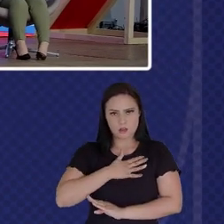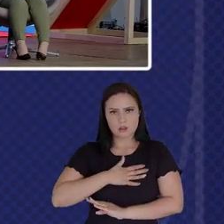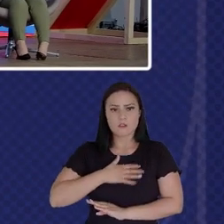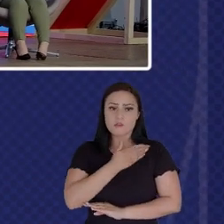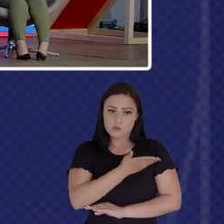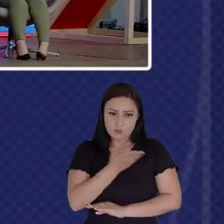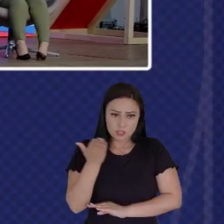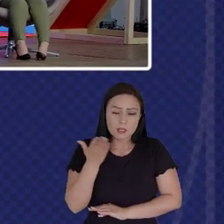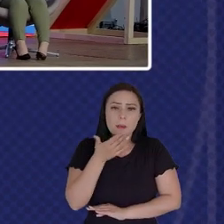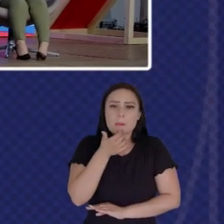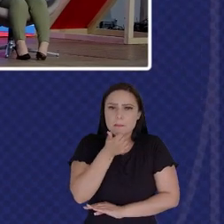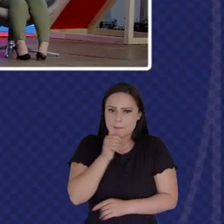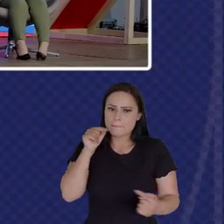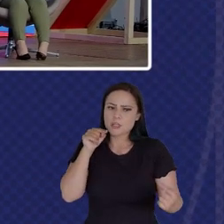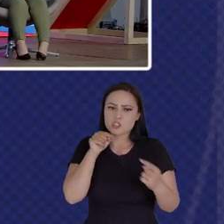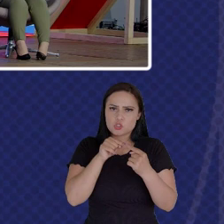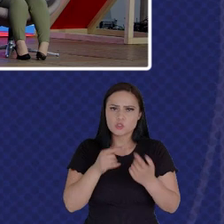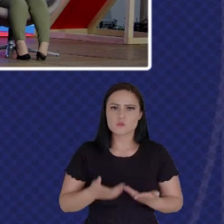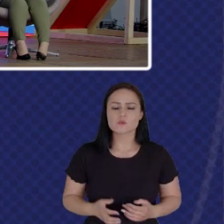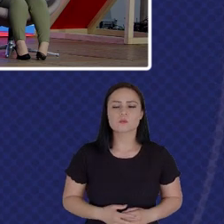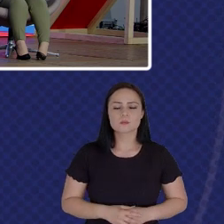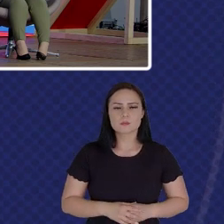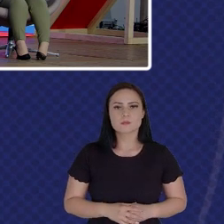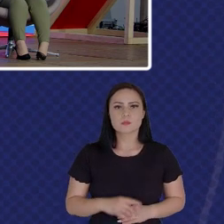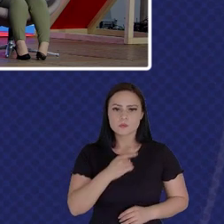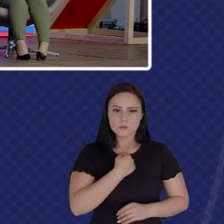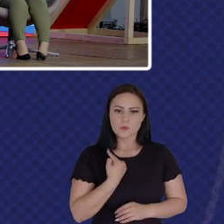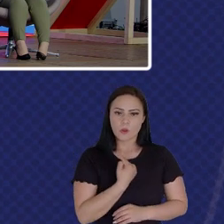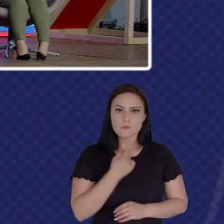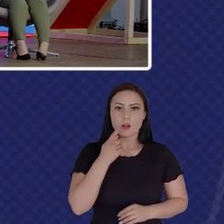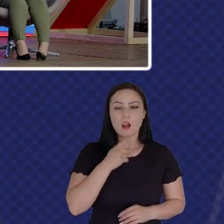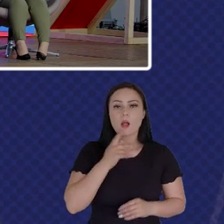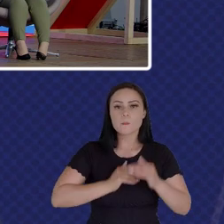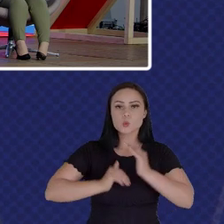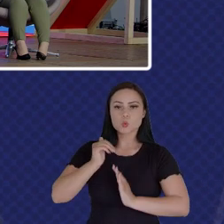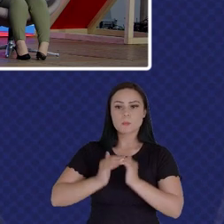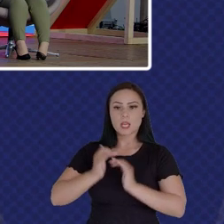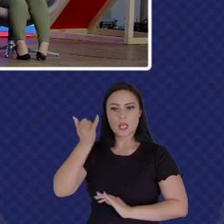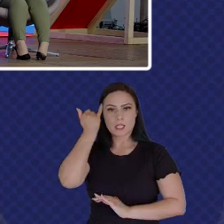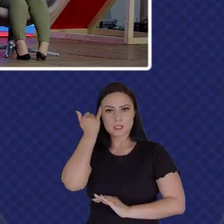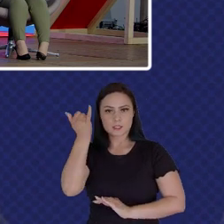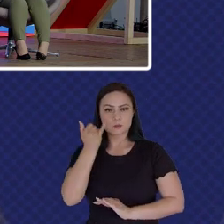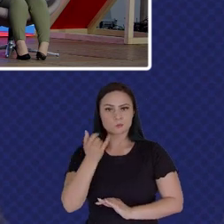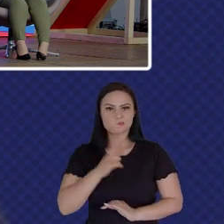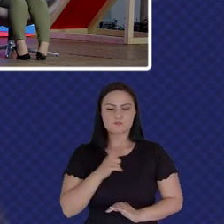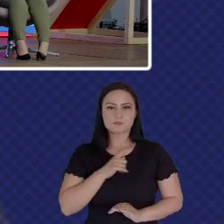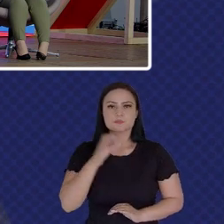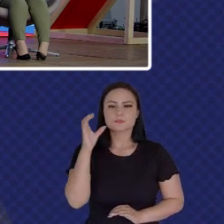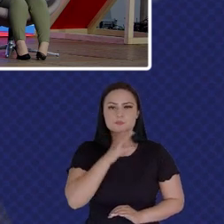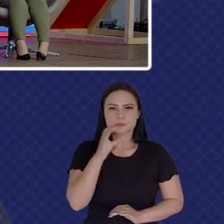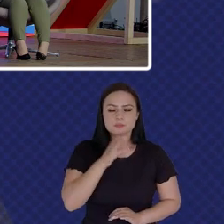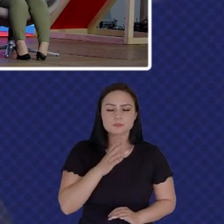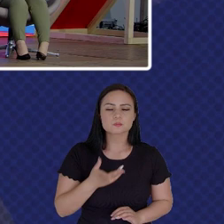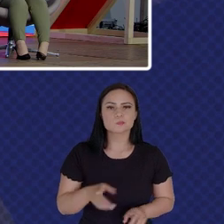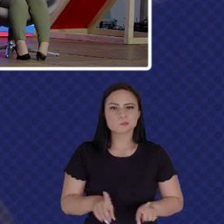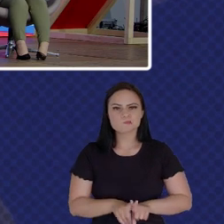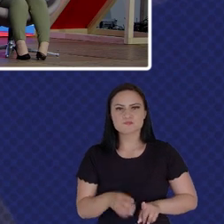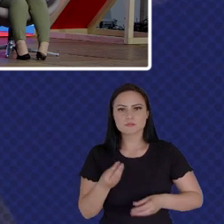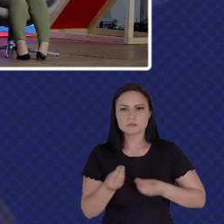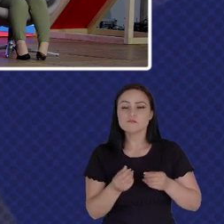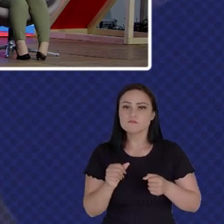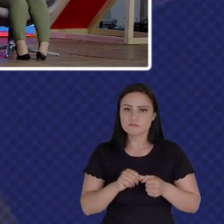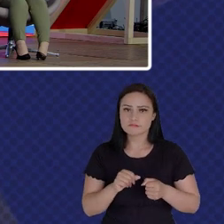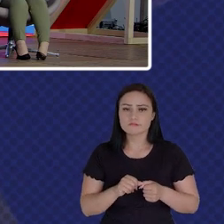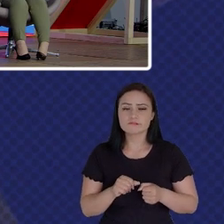Objective In This So We Talked About Moving Faster What's Holding Us Back What Are Doing To Move Forward